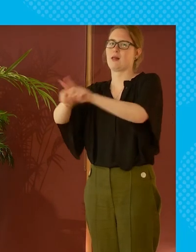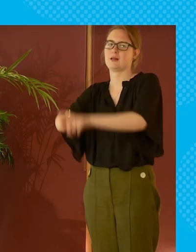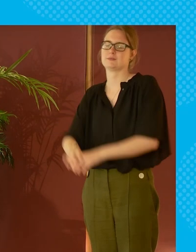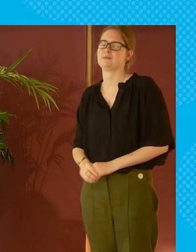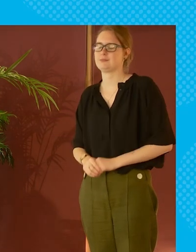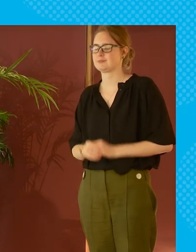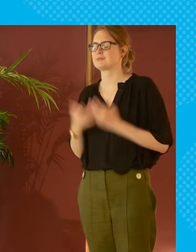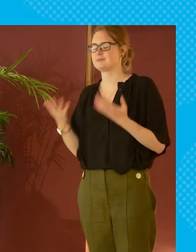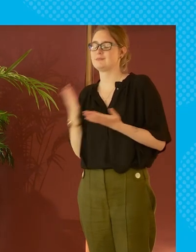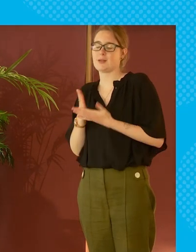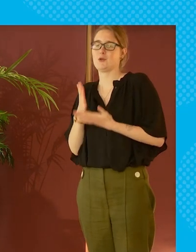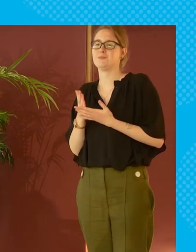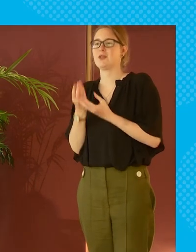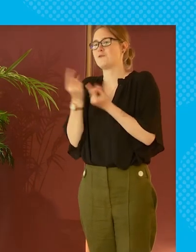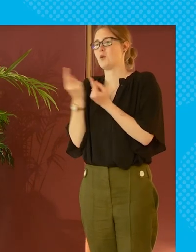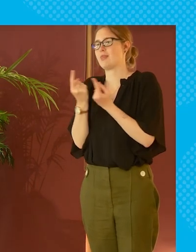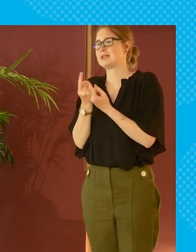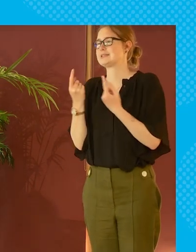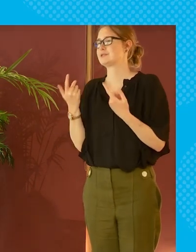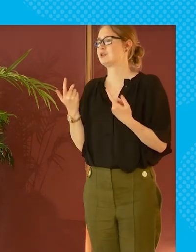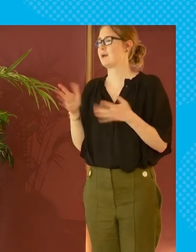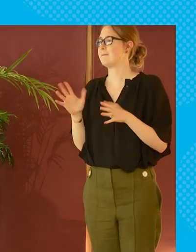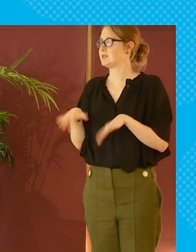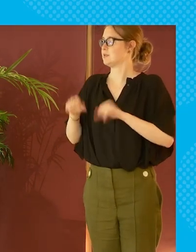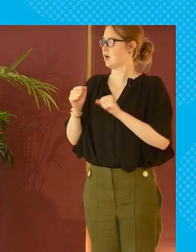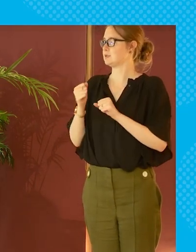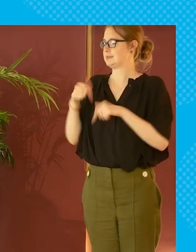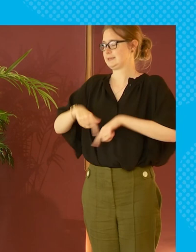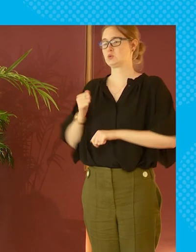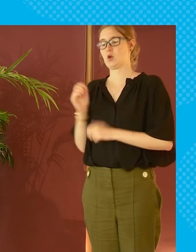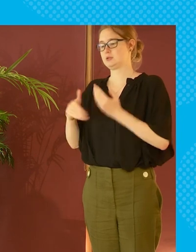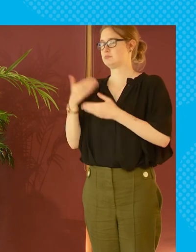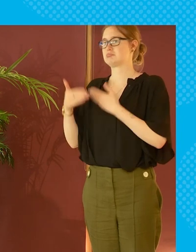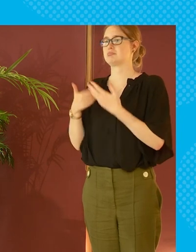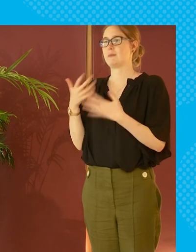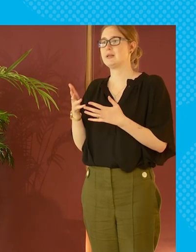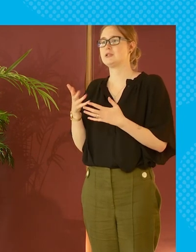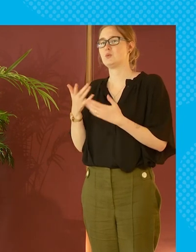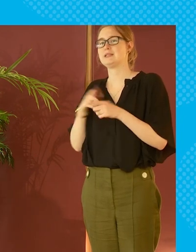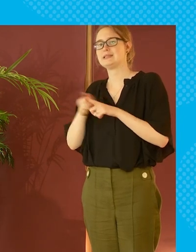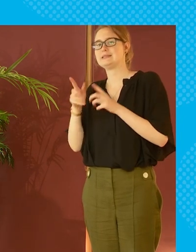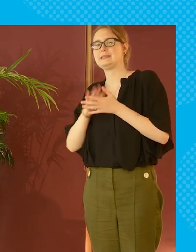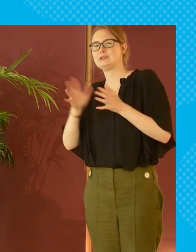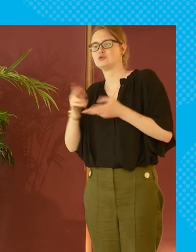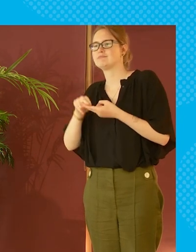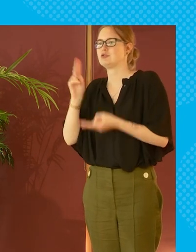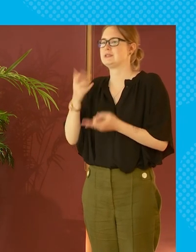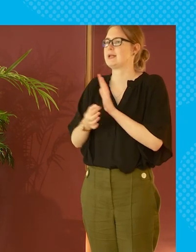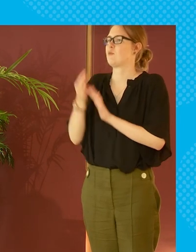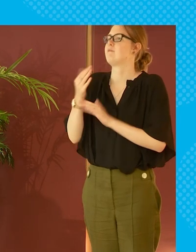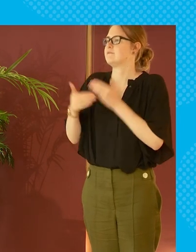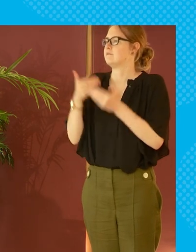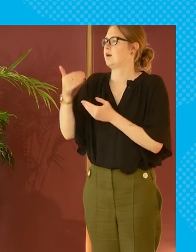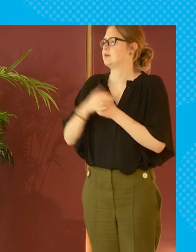future in future years i mean i think there are a few things that we've already started to do in scotland that we need to increase